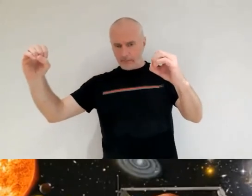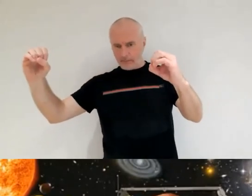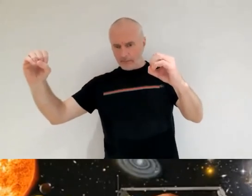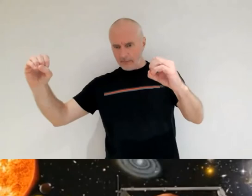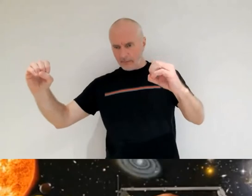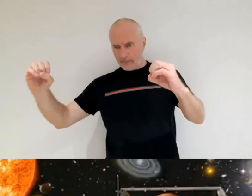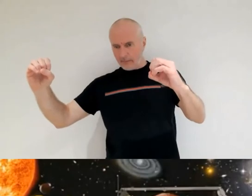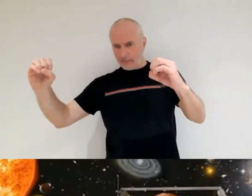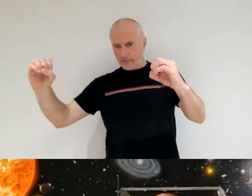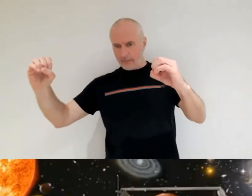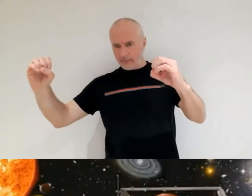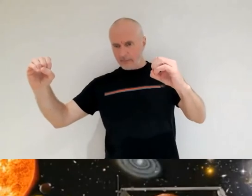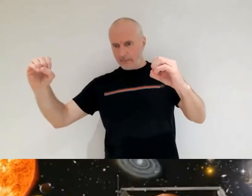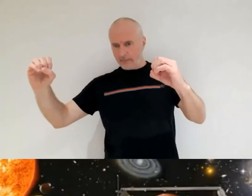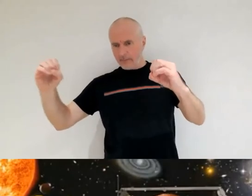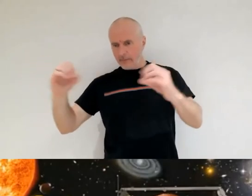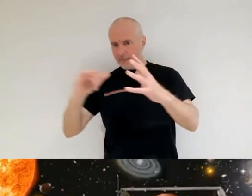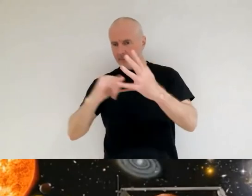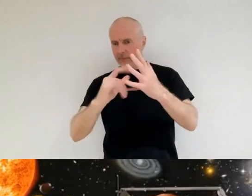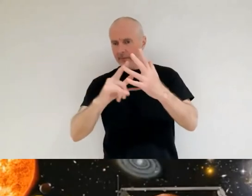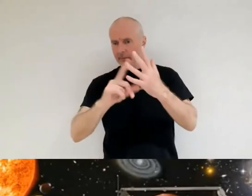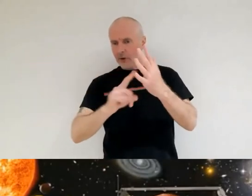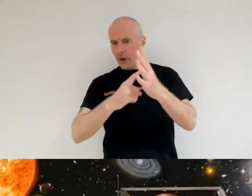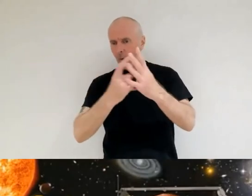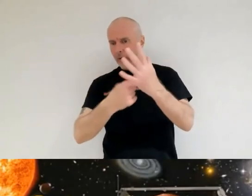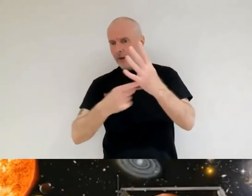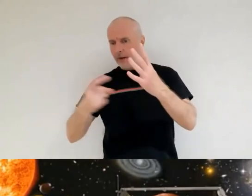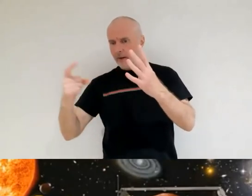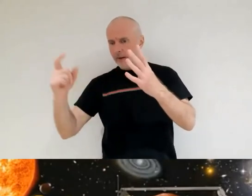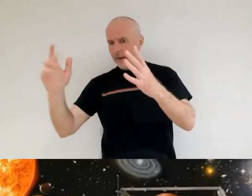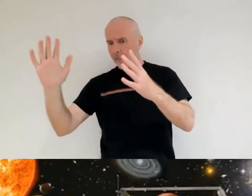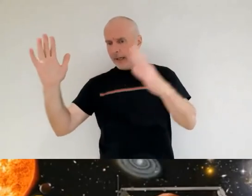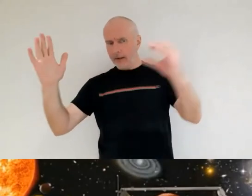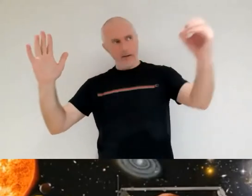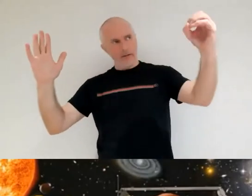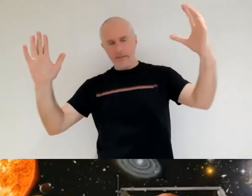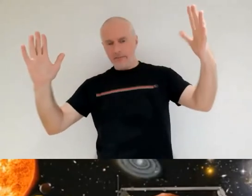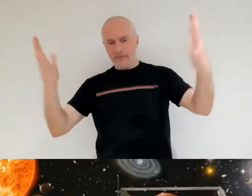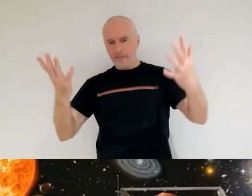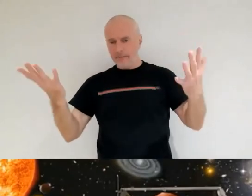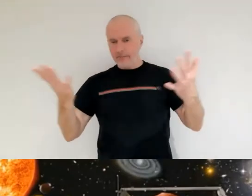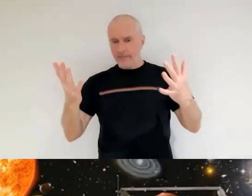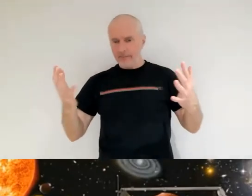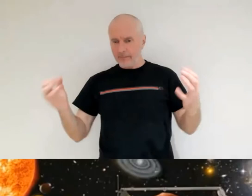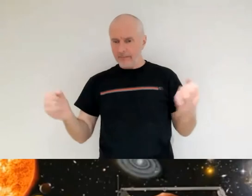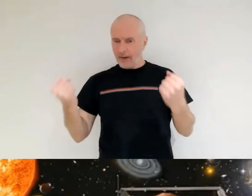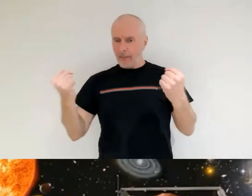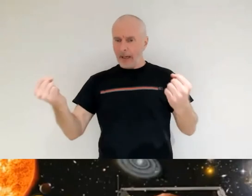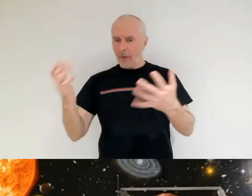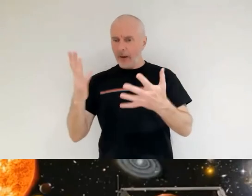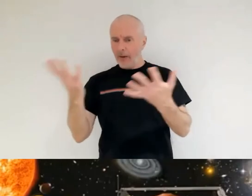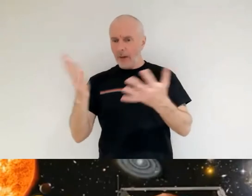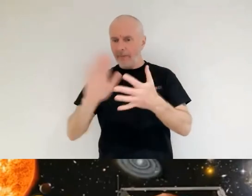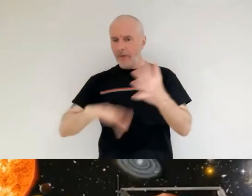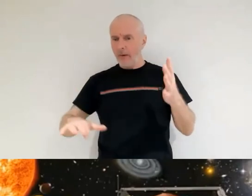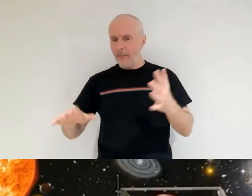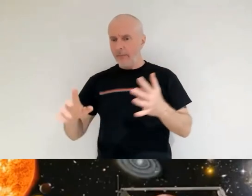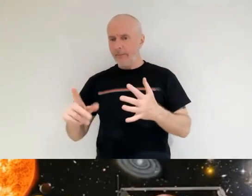panels would not be a great way of powering the telescope so how do we power the telescope if it's at that l2 position